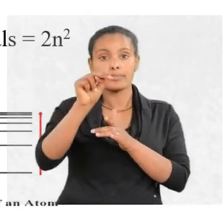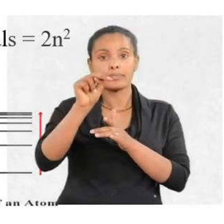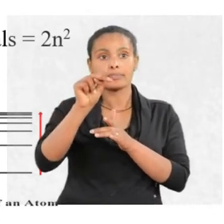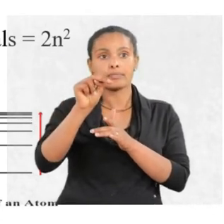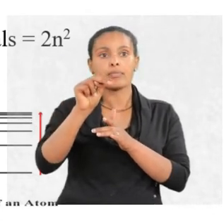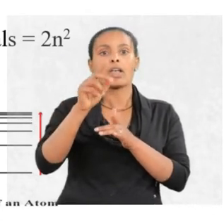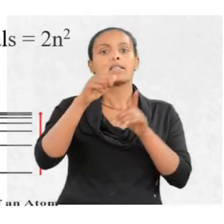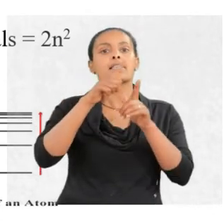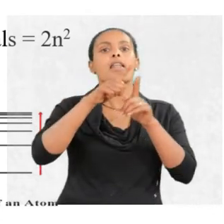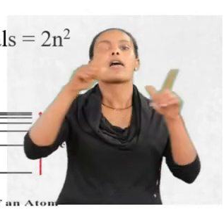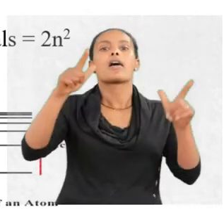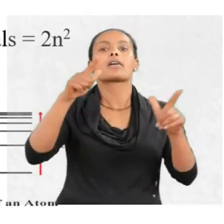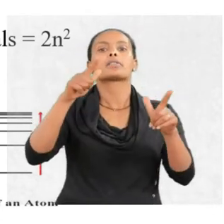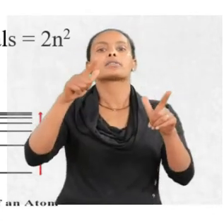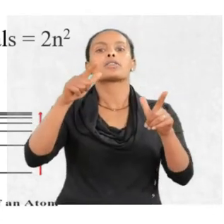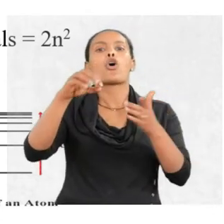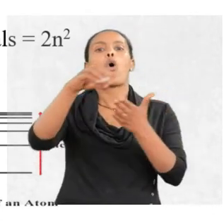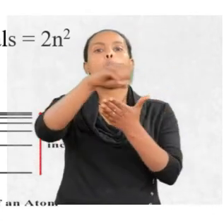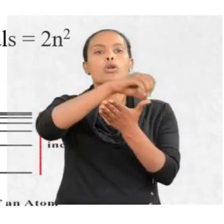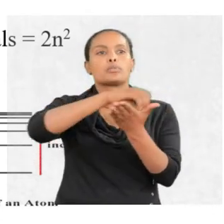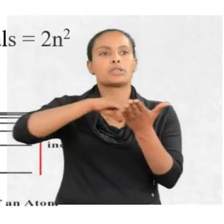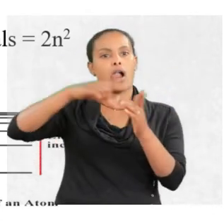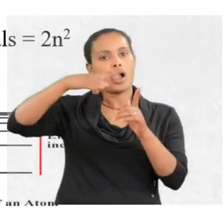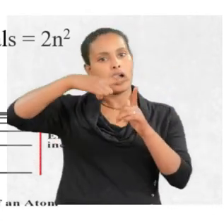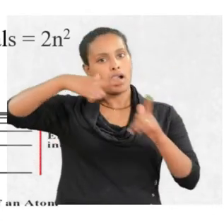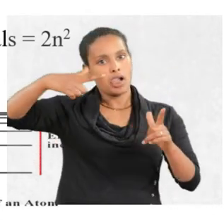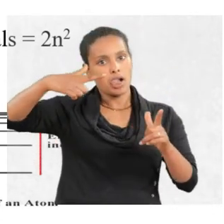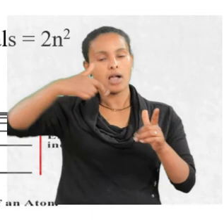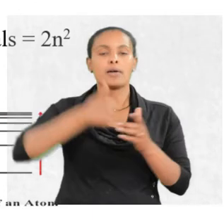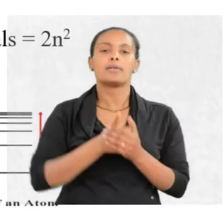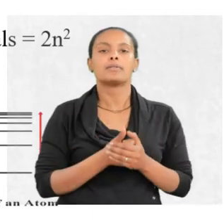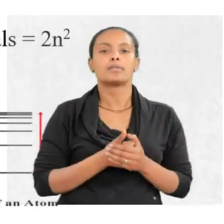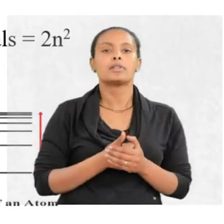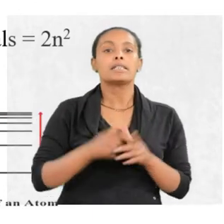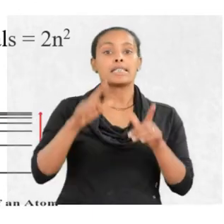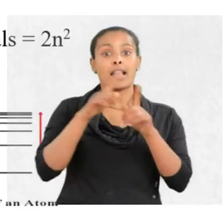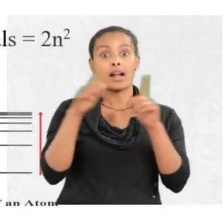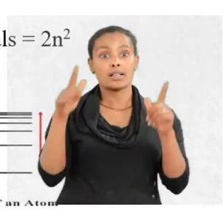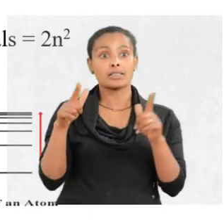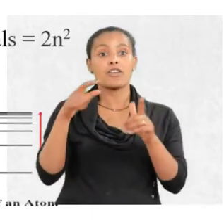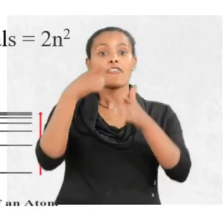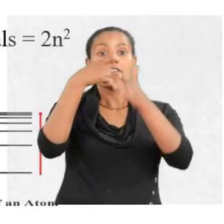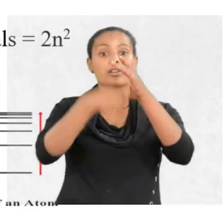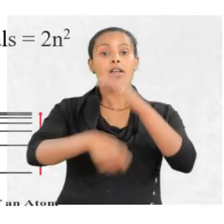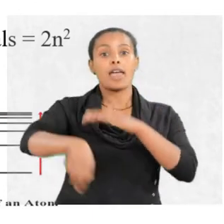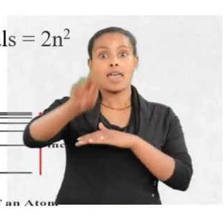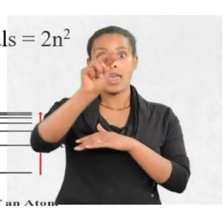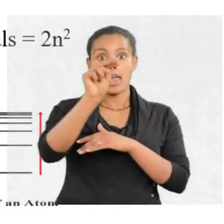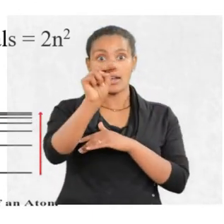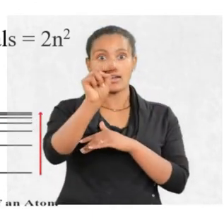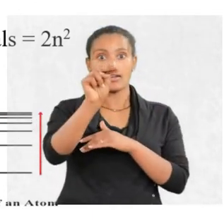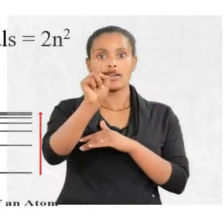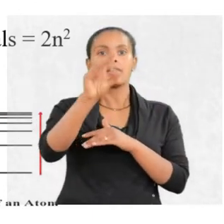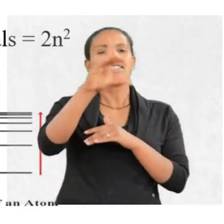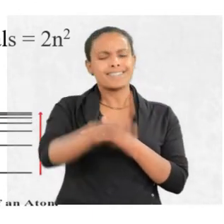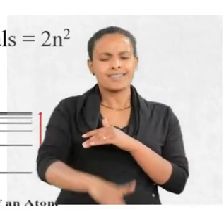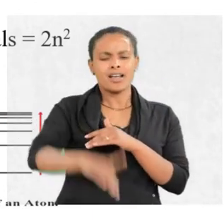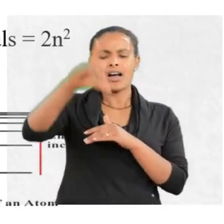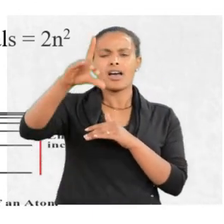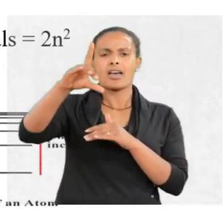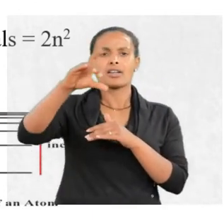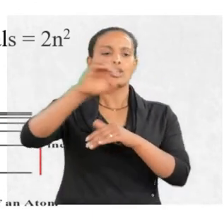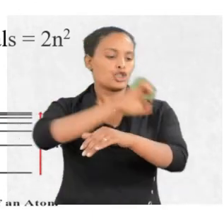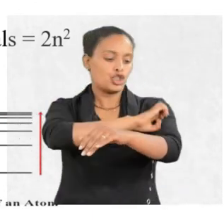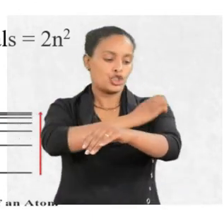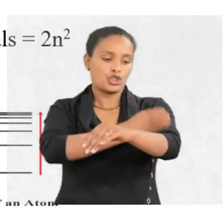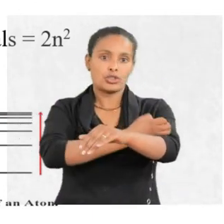the larger the orbital. The larger the value of n, the higher the